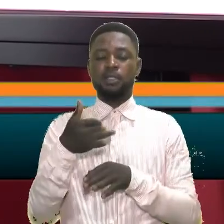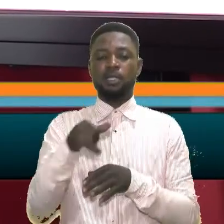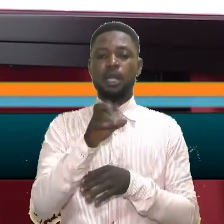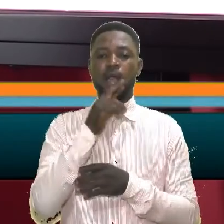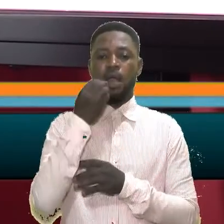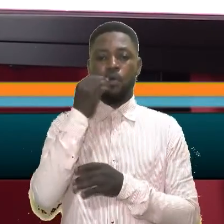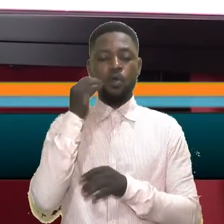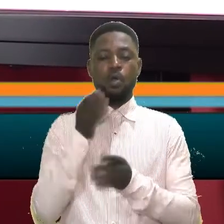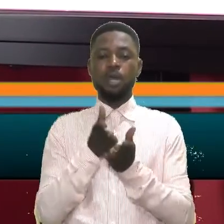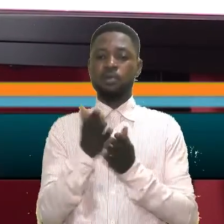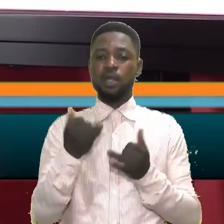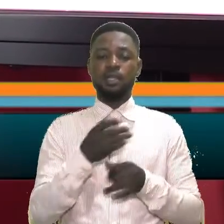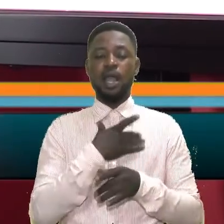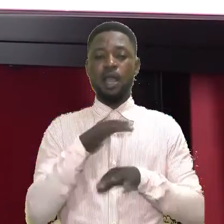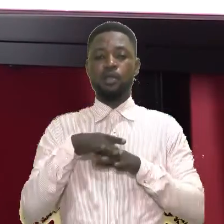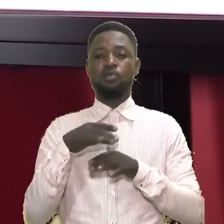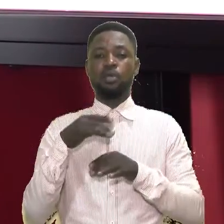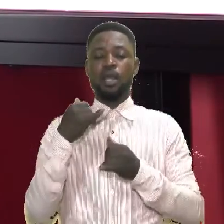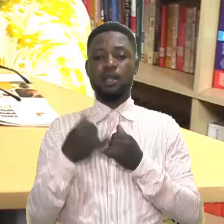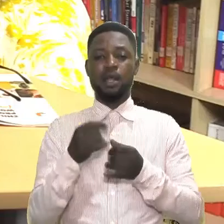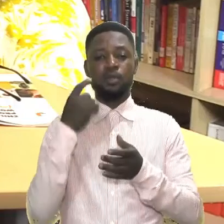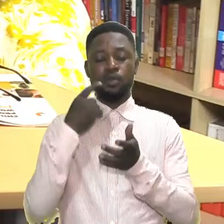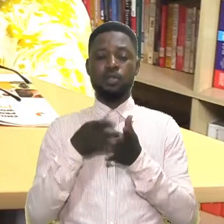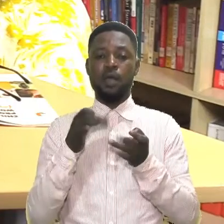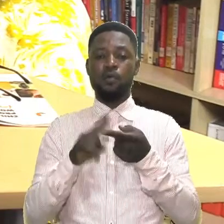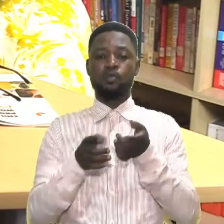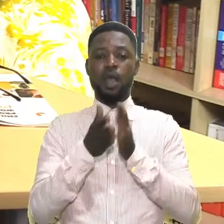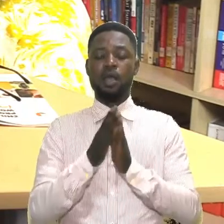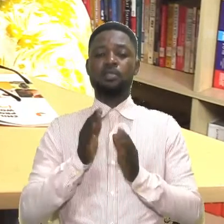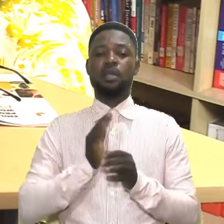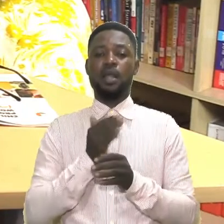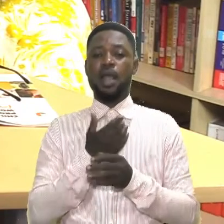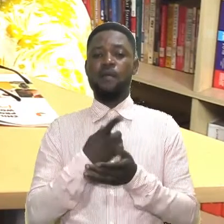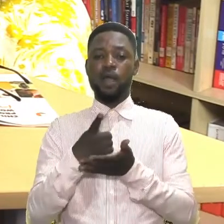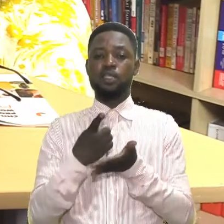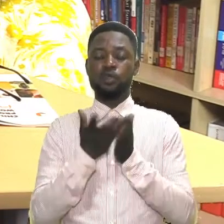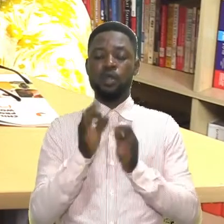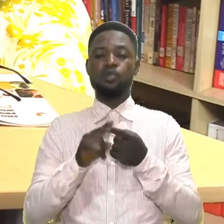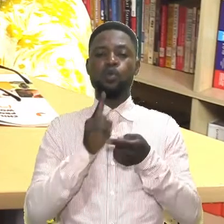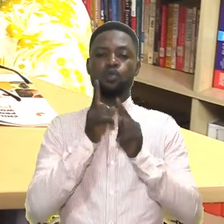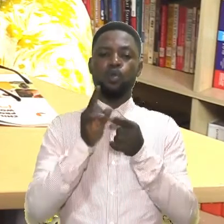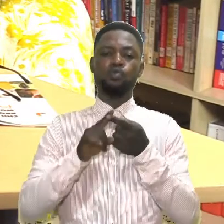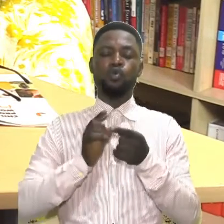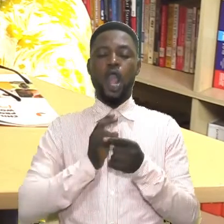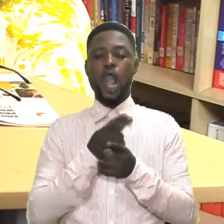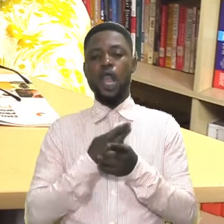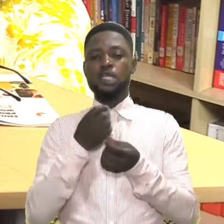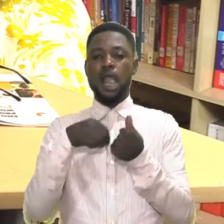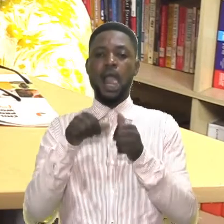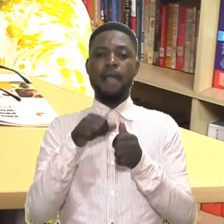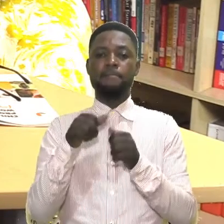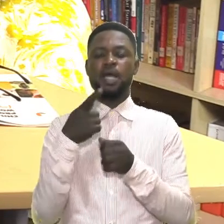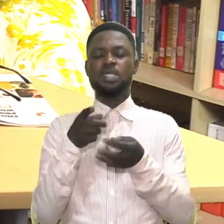as they are home right now. And on the last note, I want to ask the discussant to talk to us about